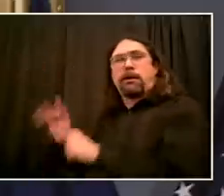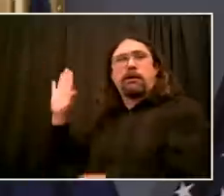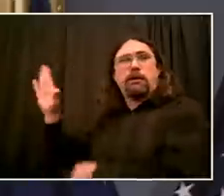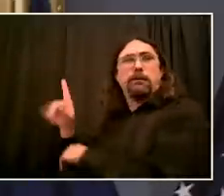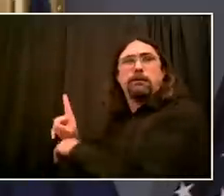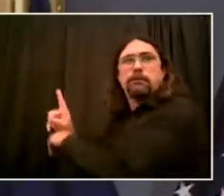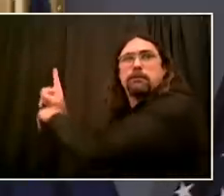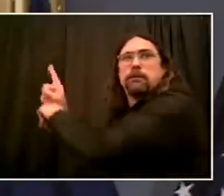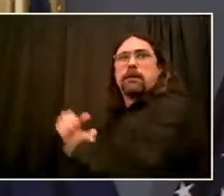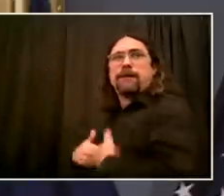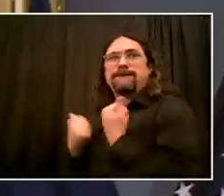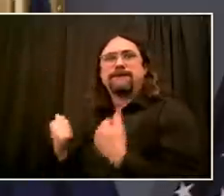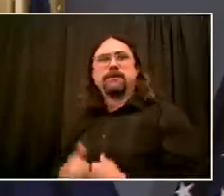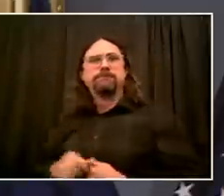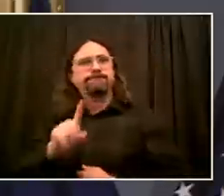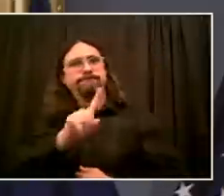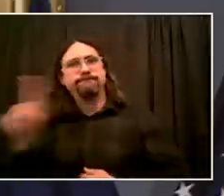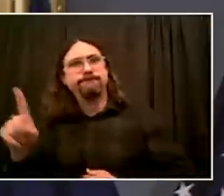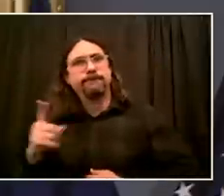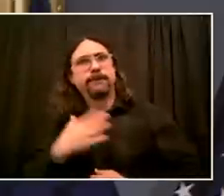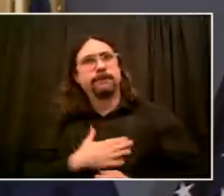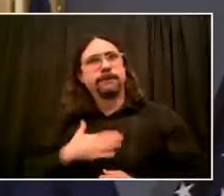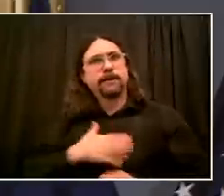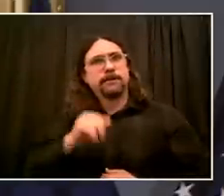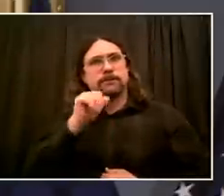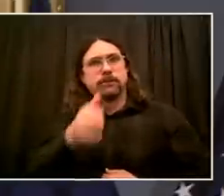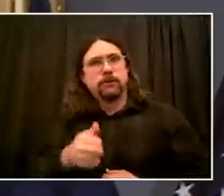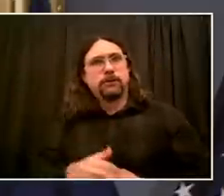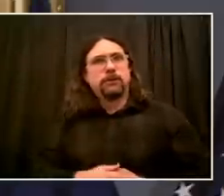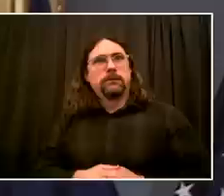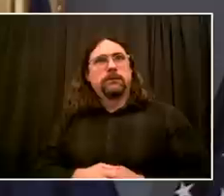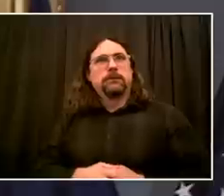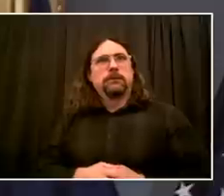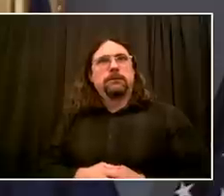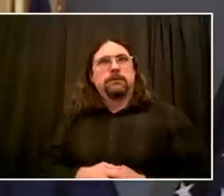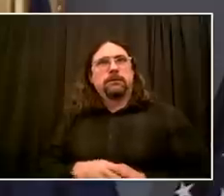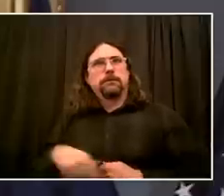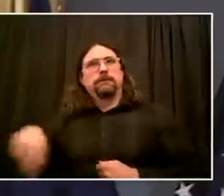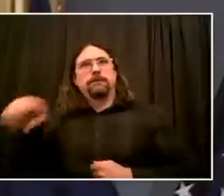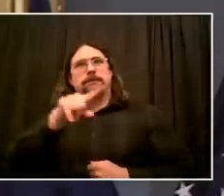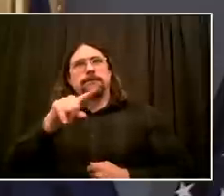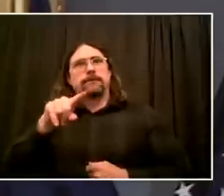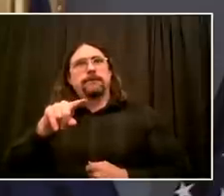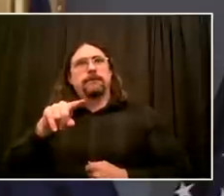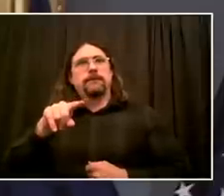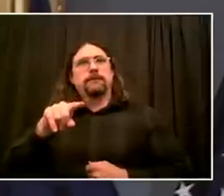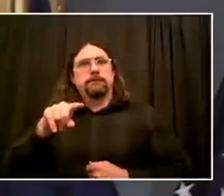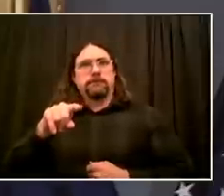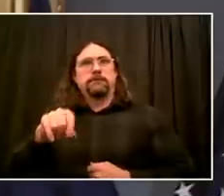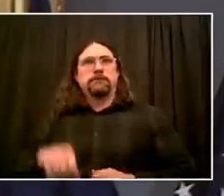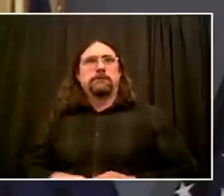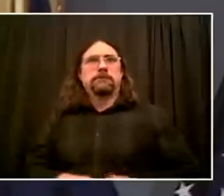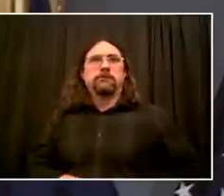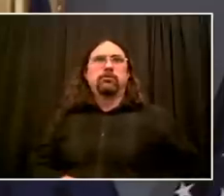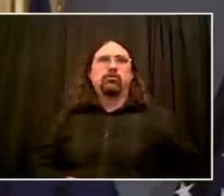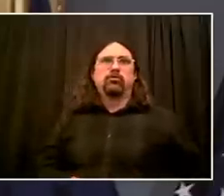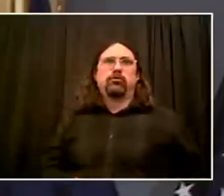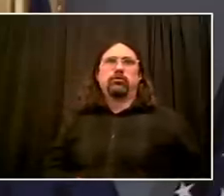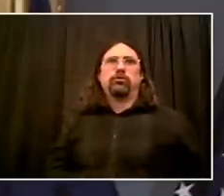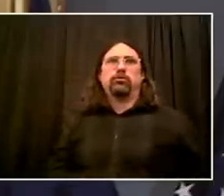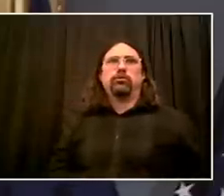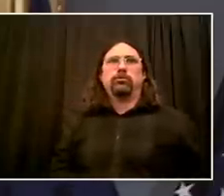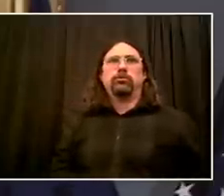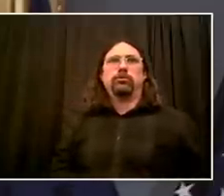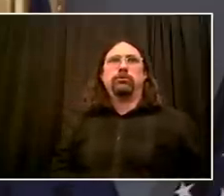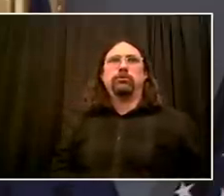experiences that you have never suffered. We got this. This is the view of a majority of our